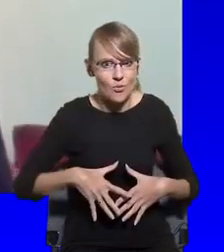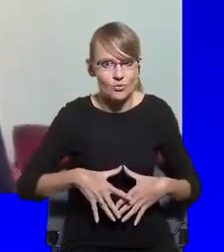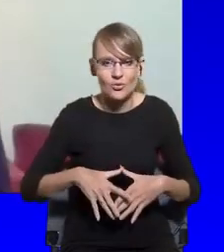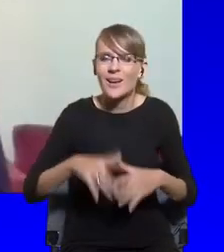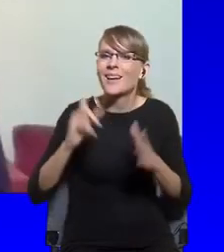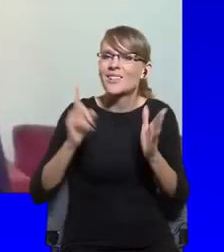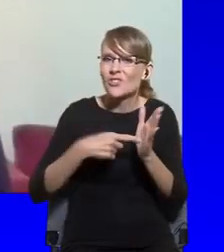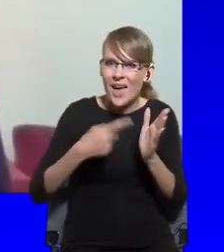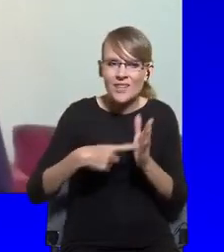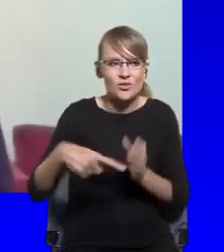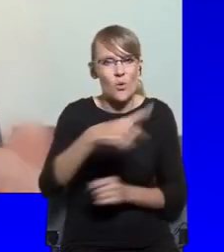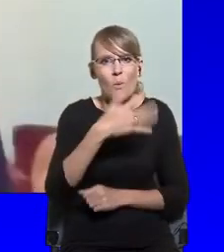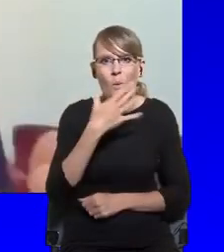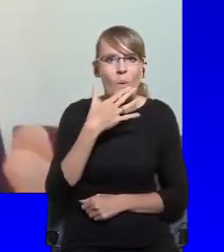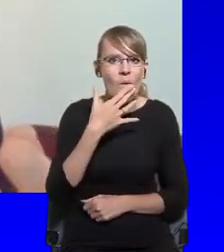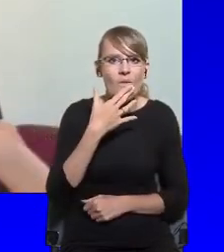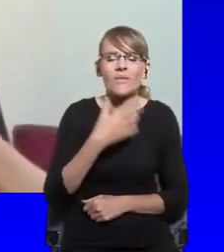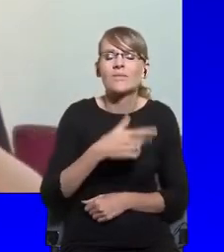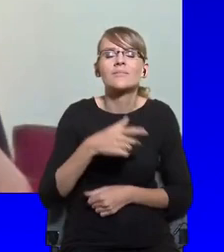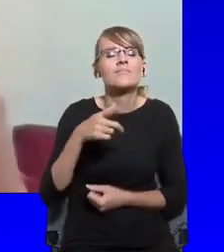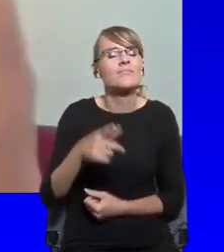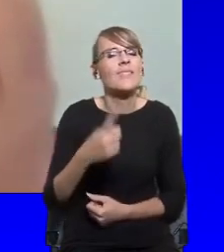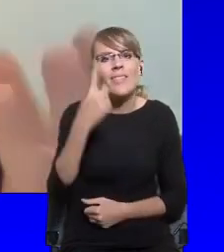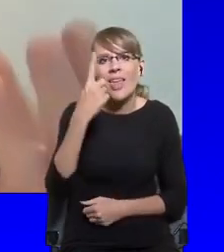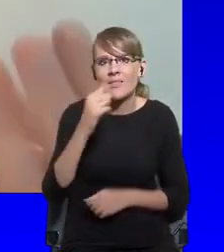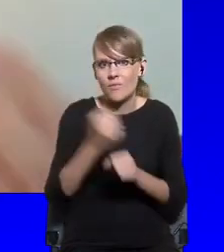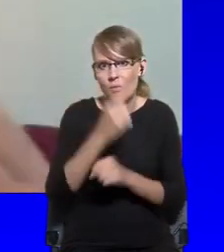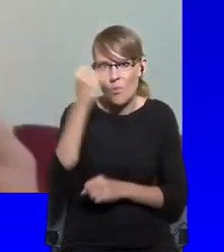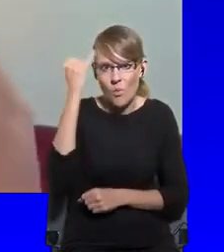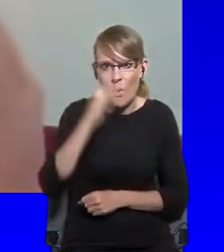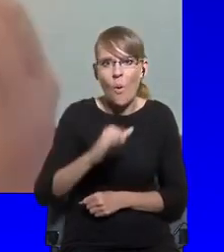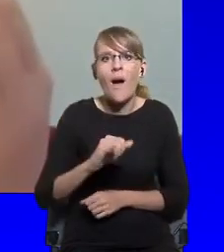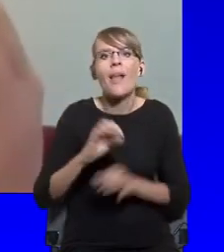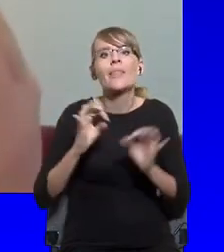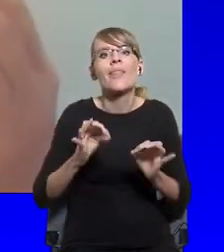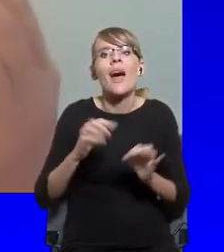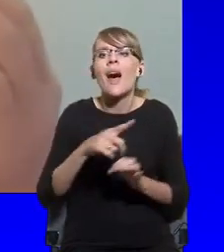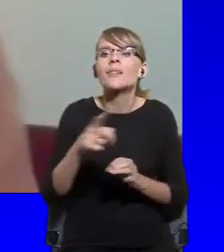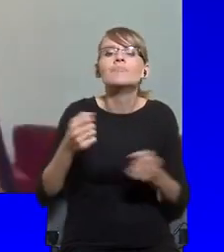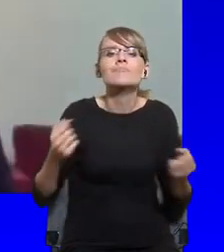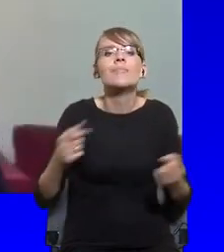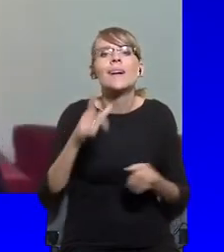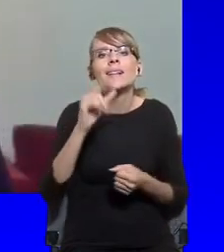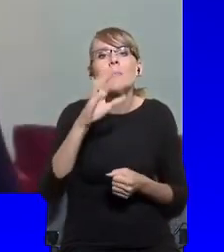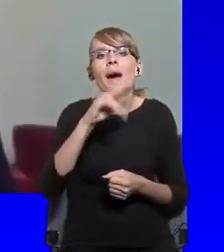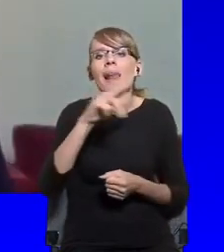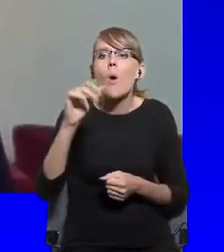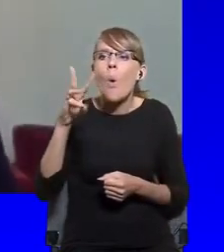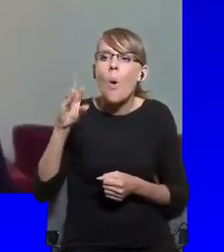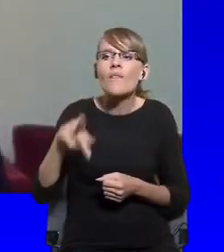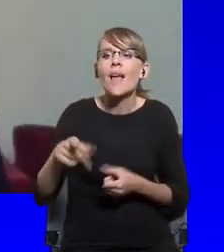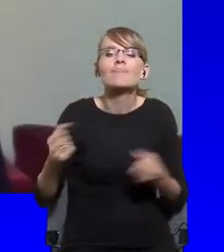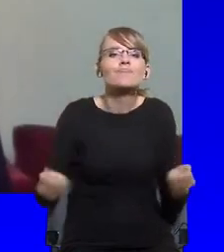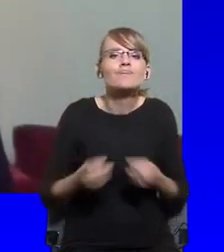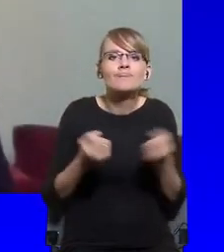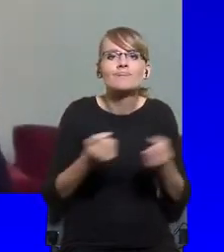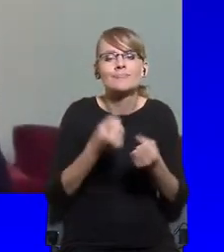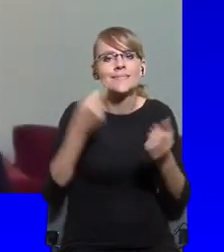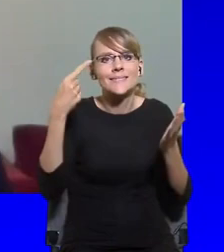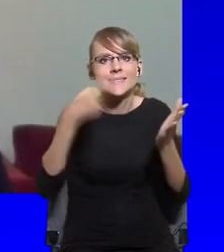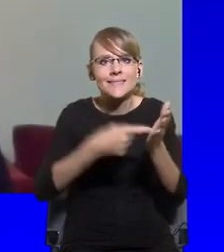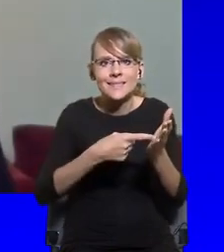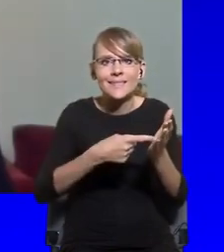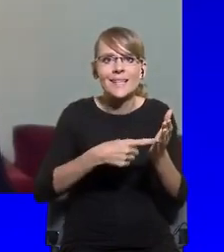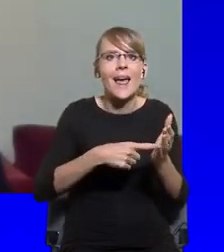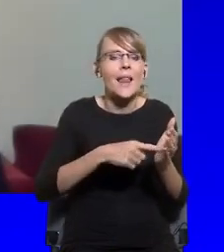of liberals is that they now, you know, have invested in all these ever more fragmented minorities and